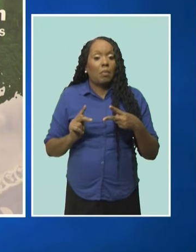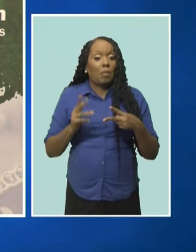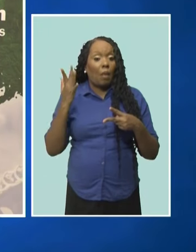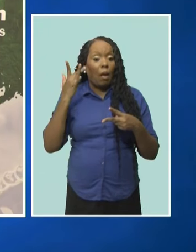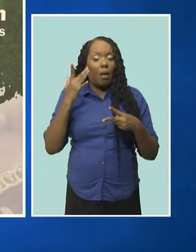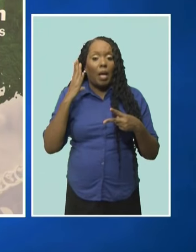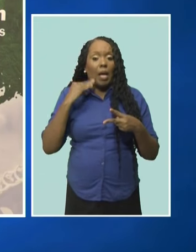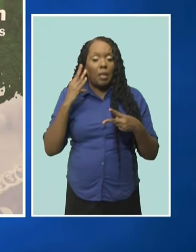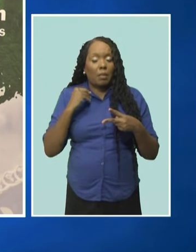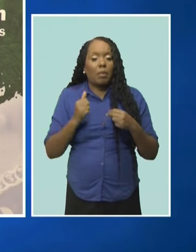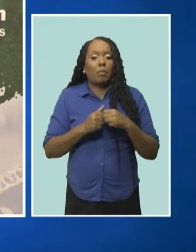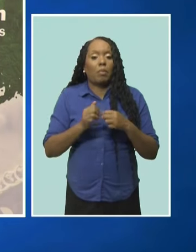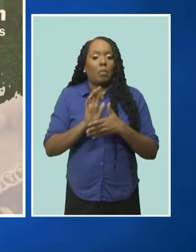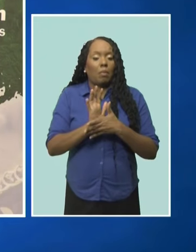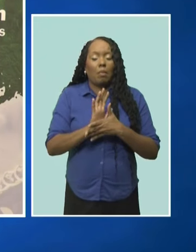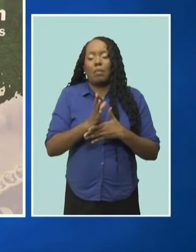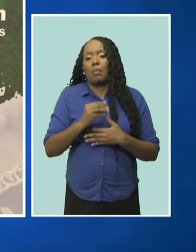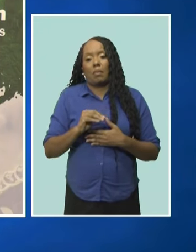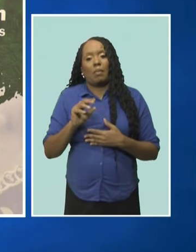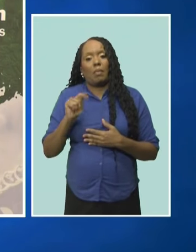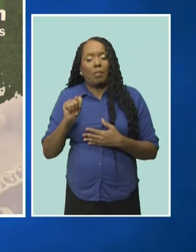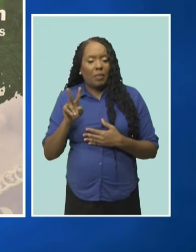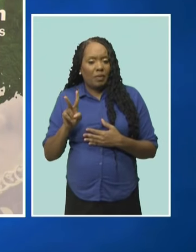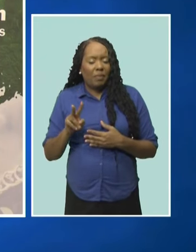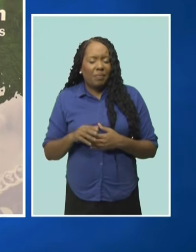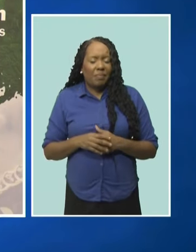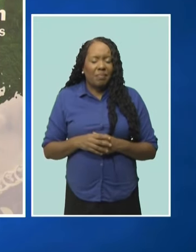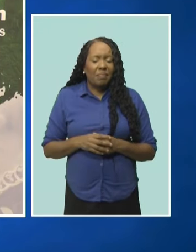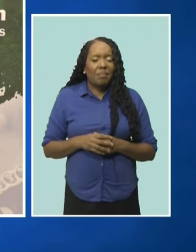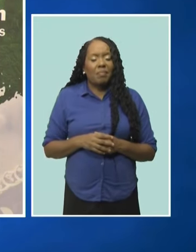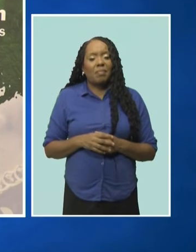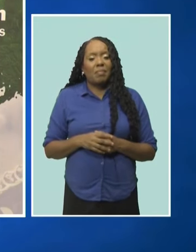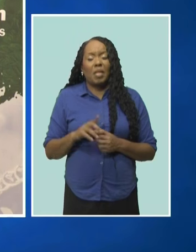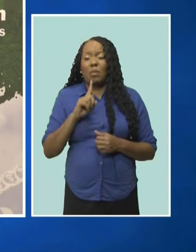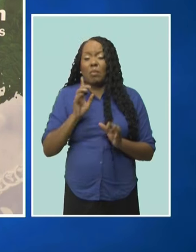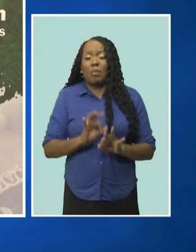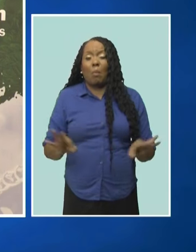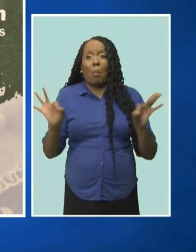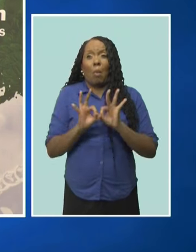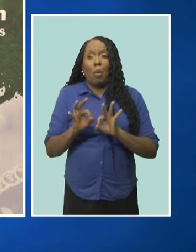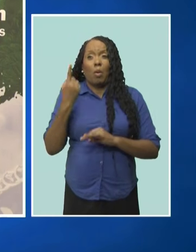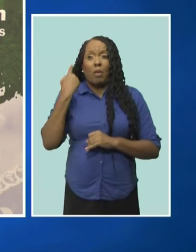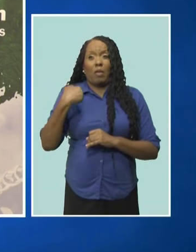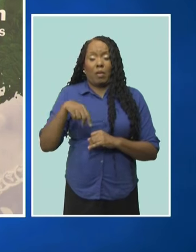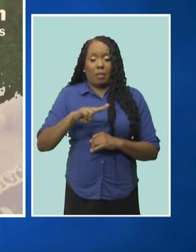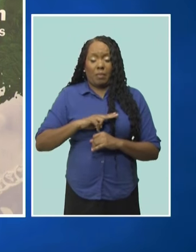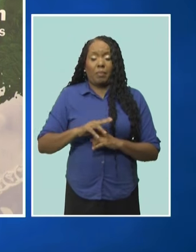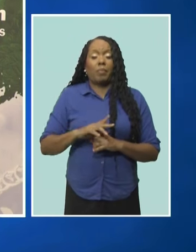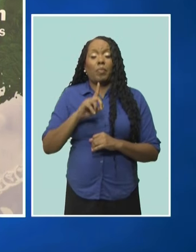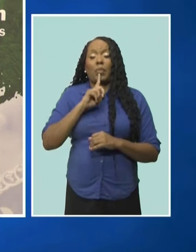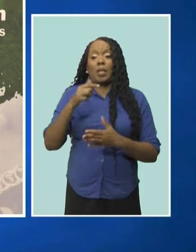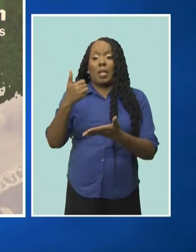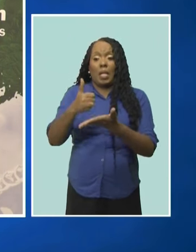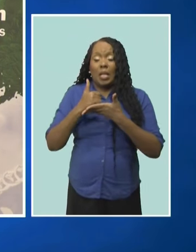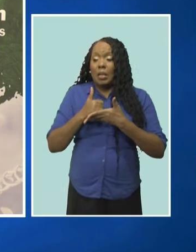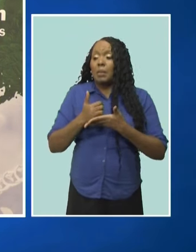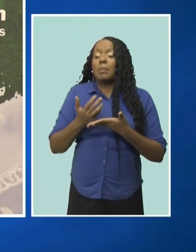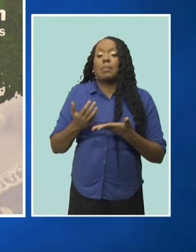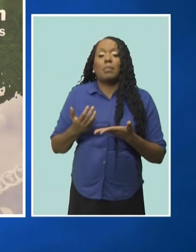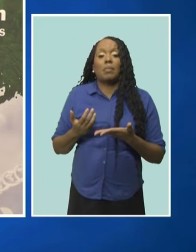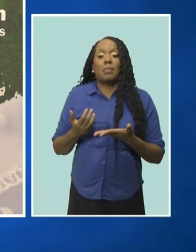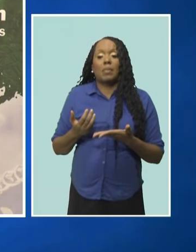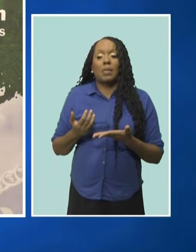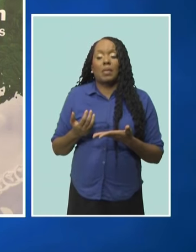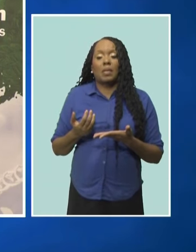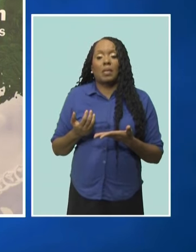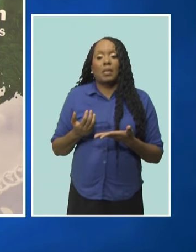television, that was very important to us, and helping us to also see